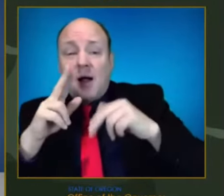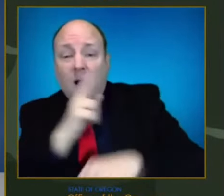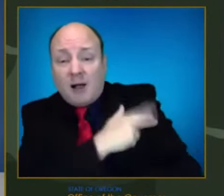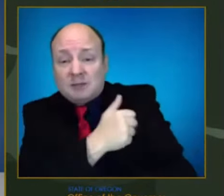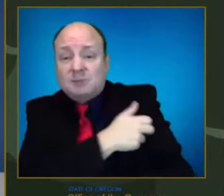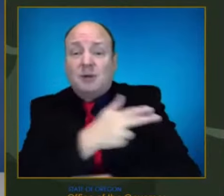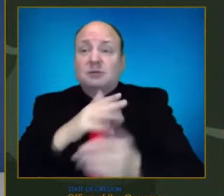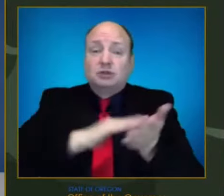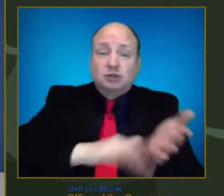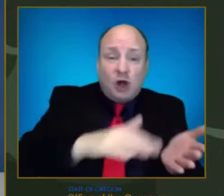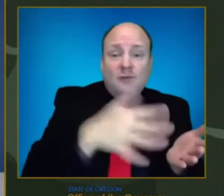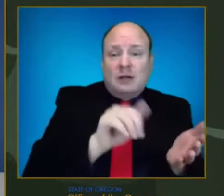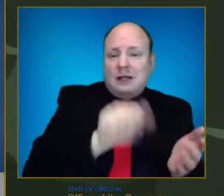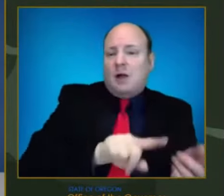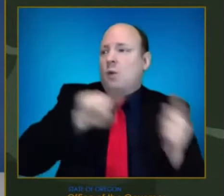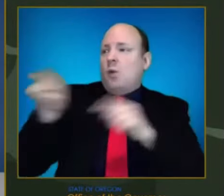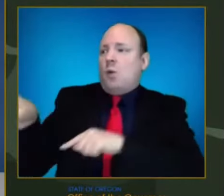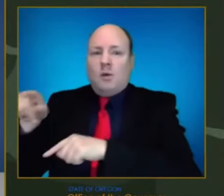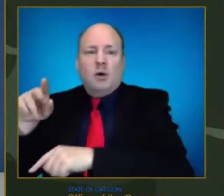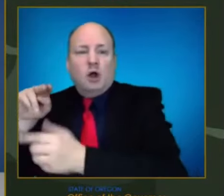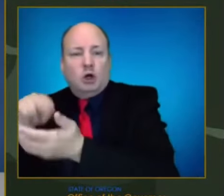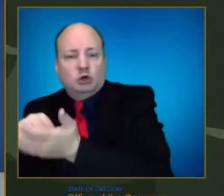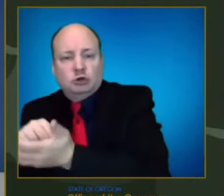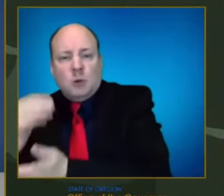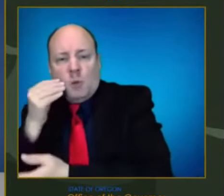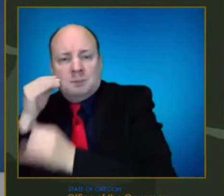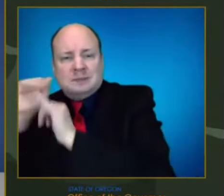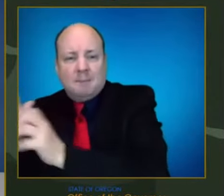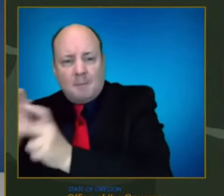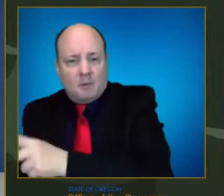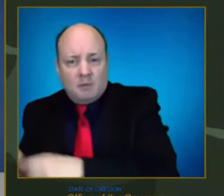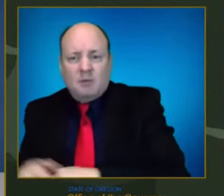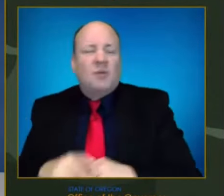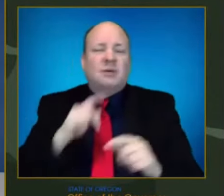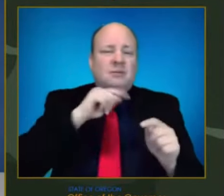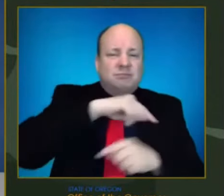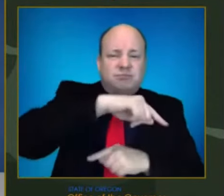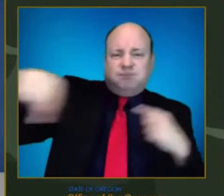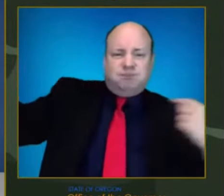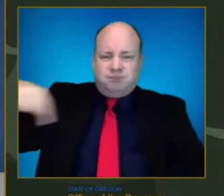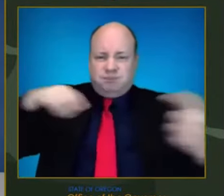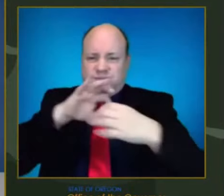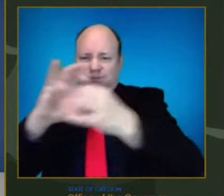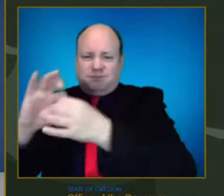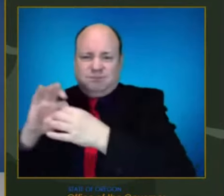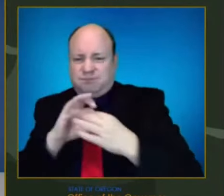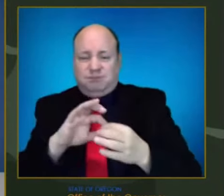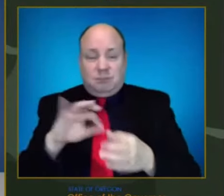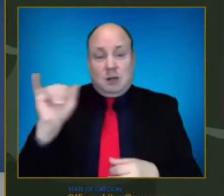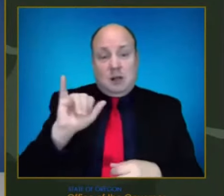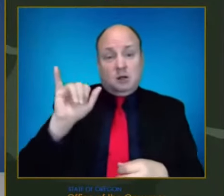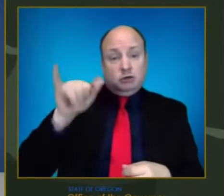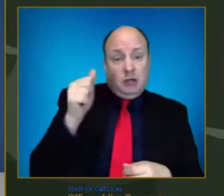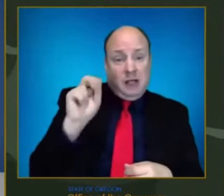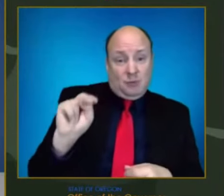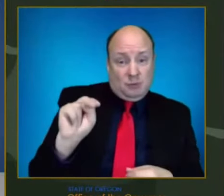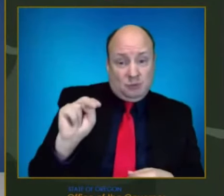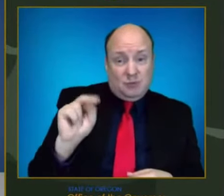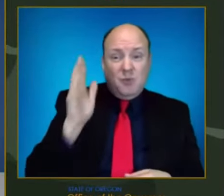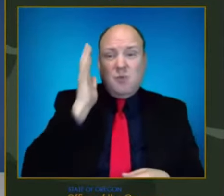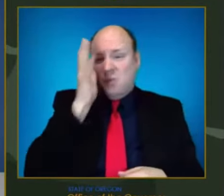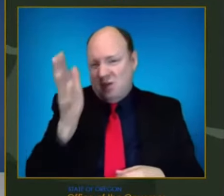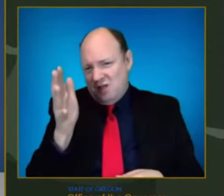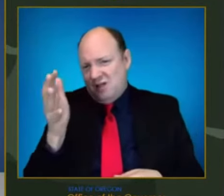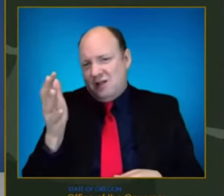and free desperately needed beds. And before mid January, we'll provide hospitals an interim crisis care tool they can